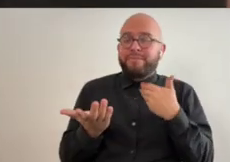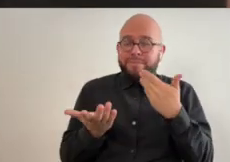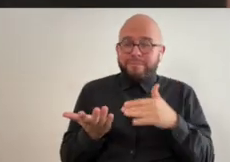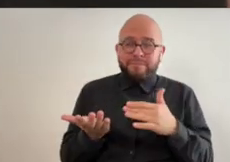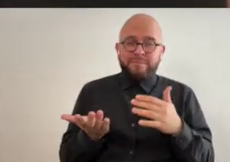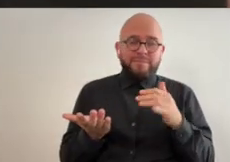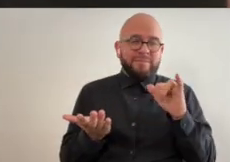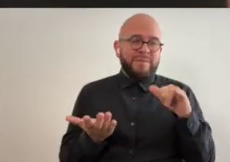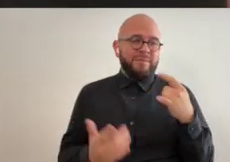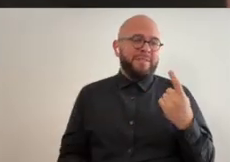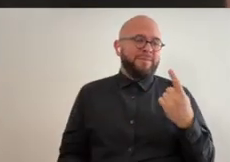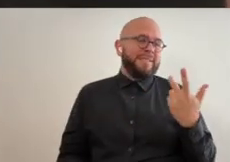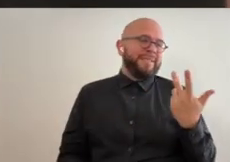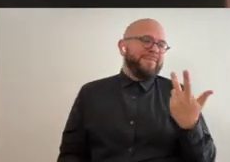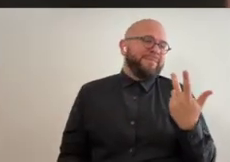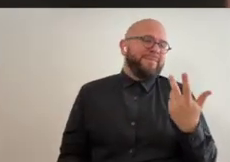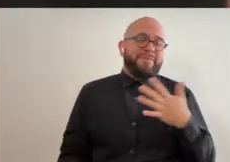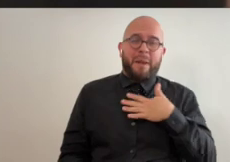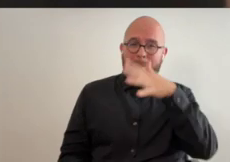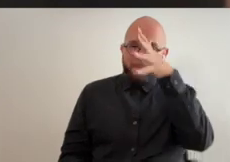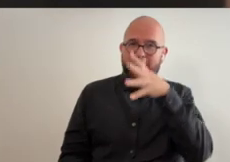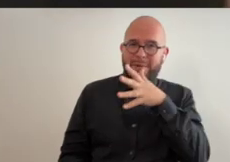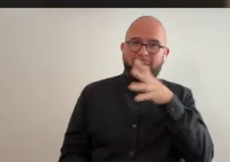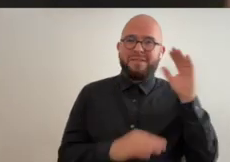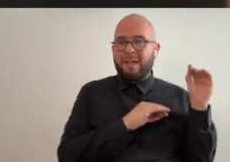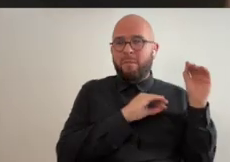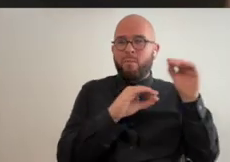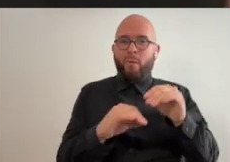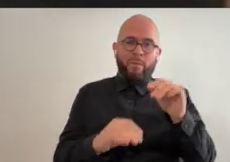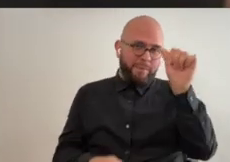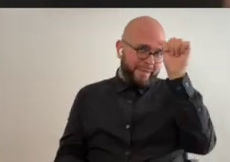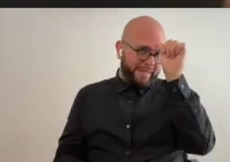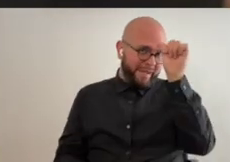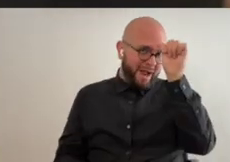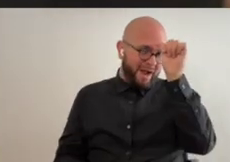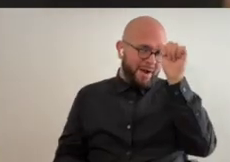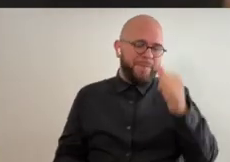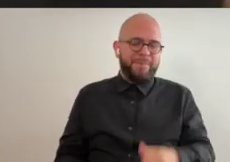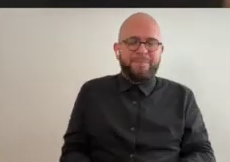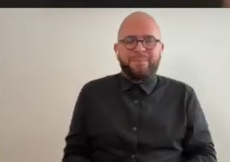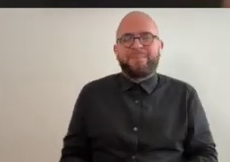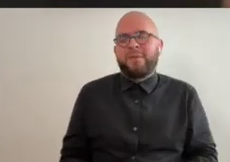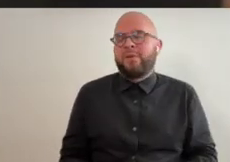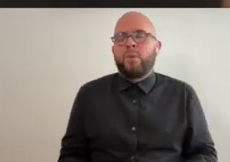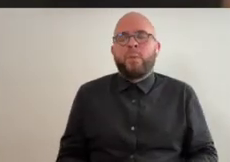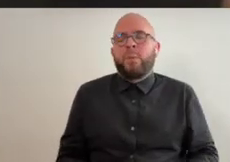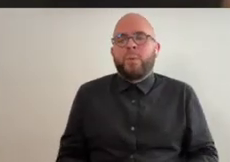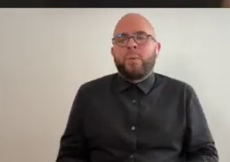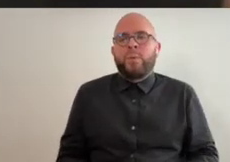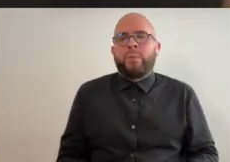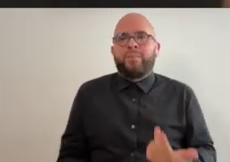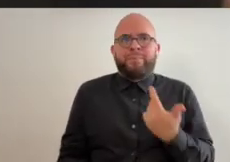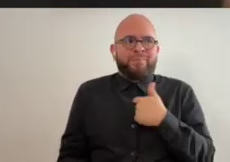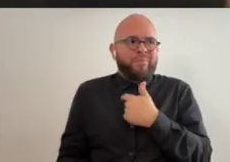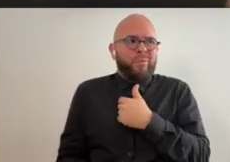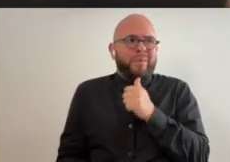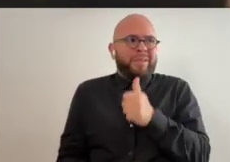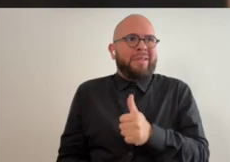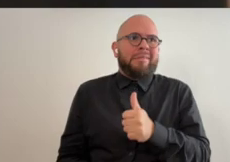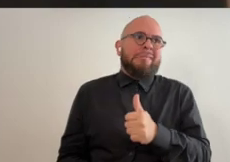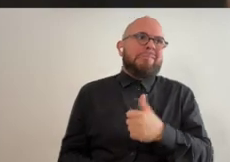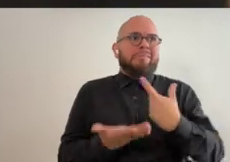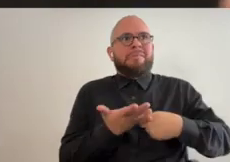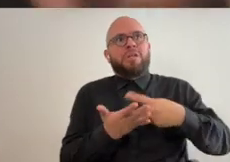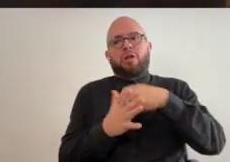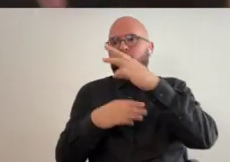that so it just like it was something i don't know my parents my parents were immigrants from india so you know